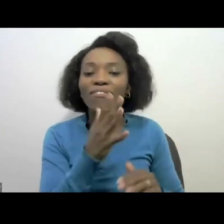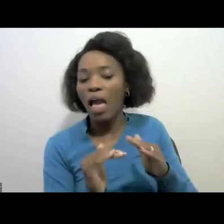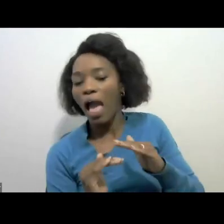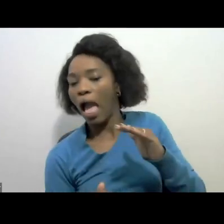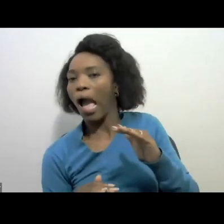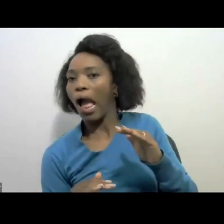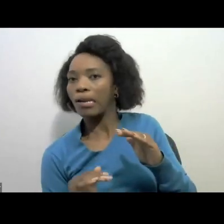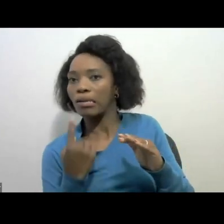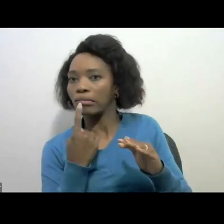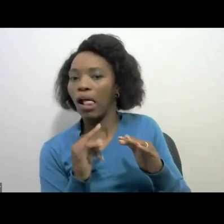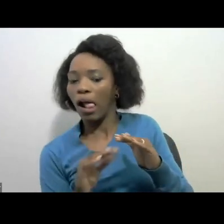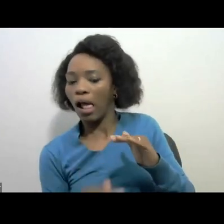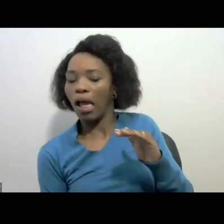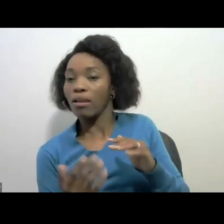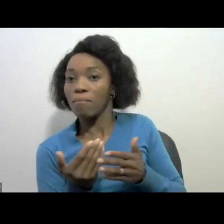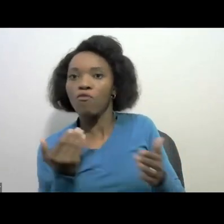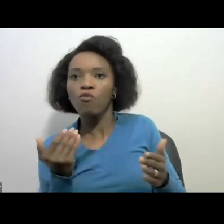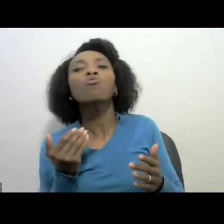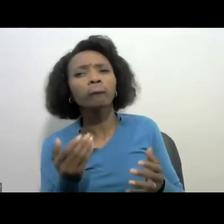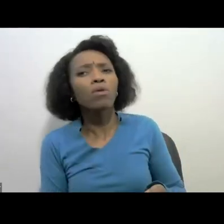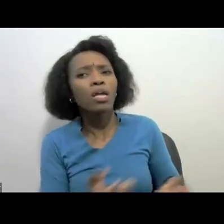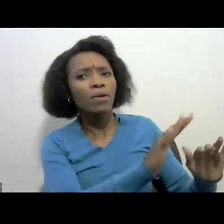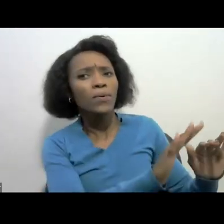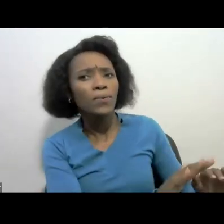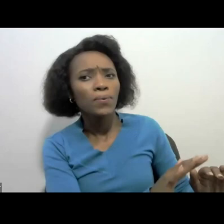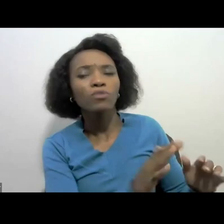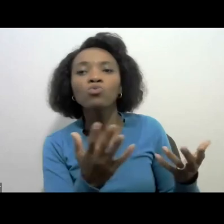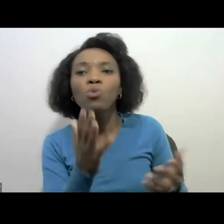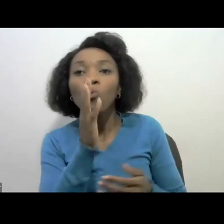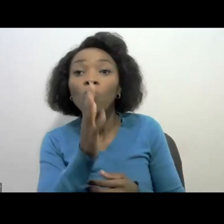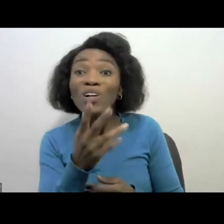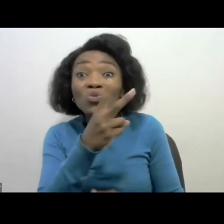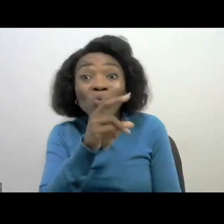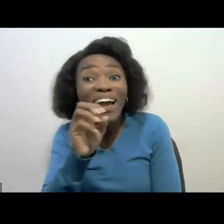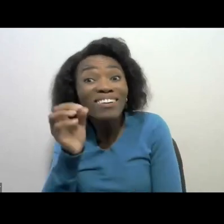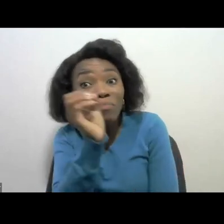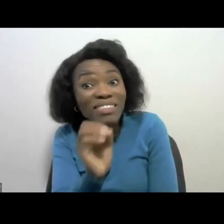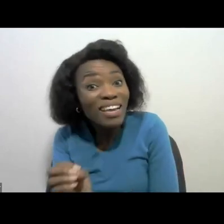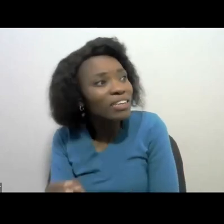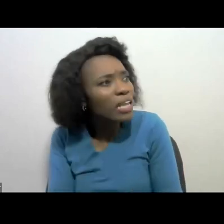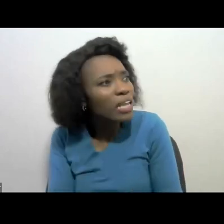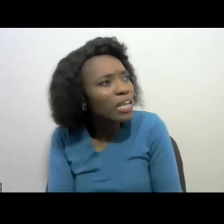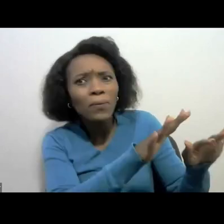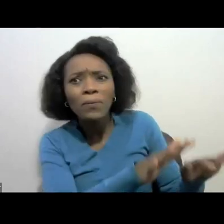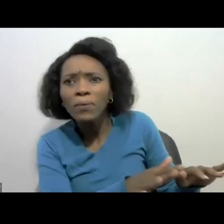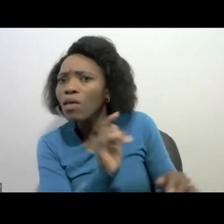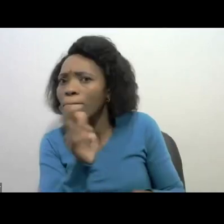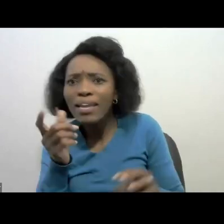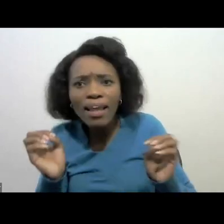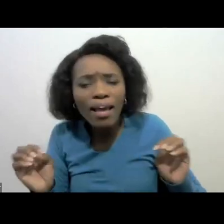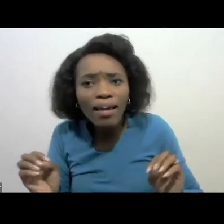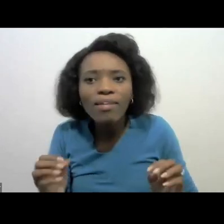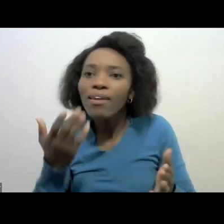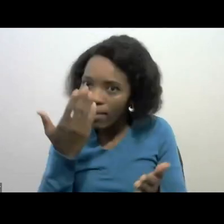had those percentages that I mean they go as far as 200 percent 200 percent and we can